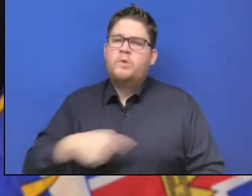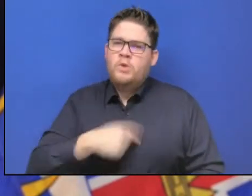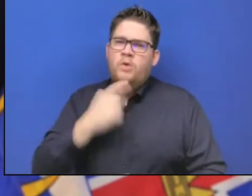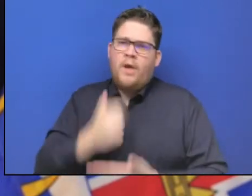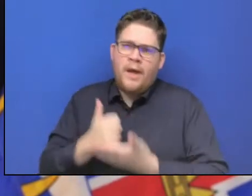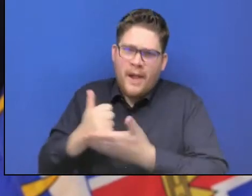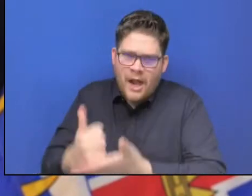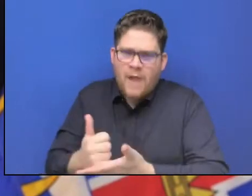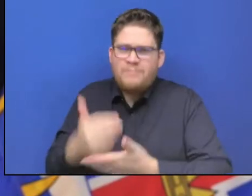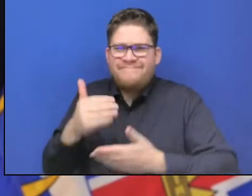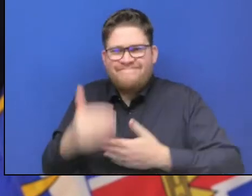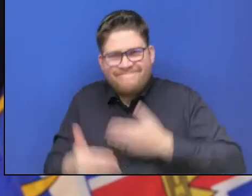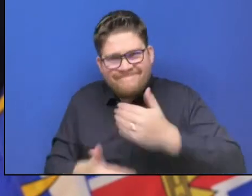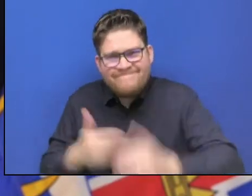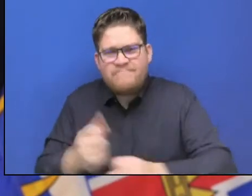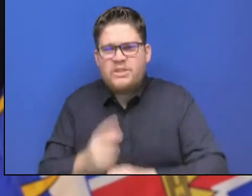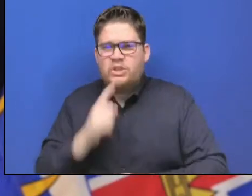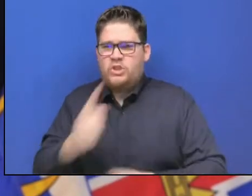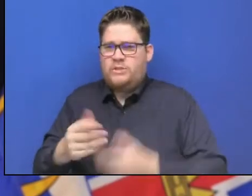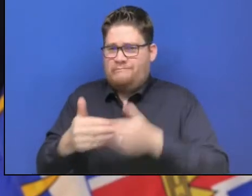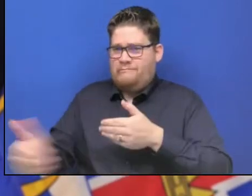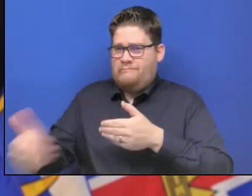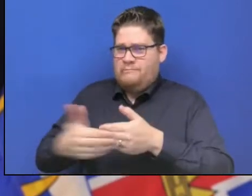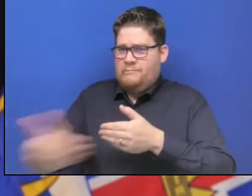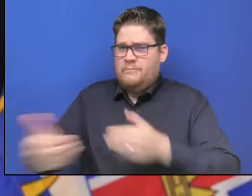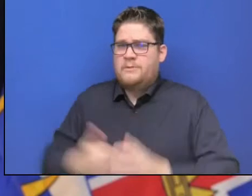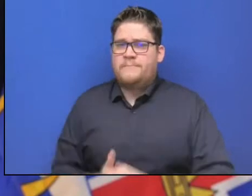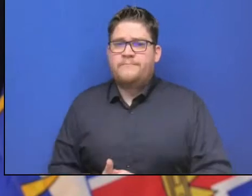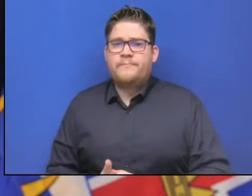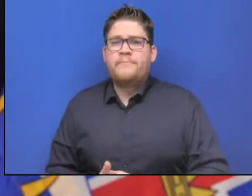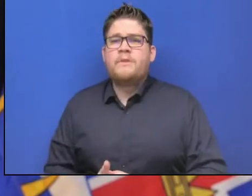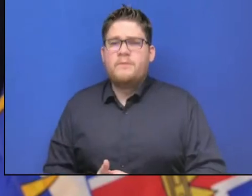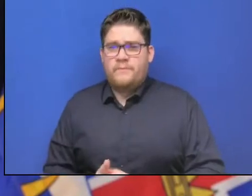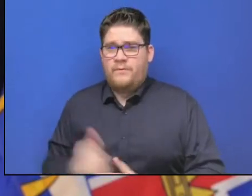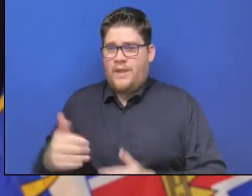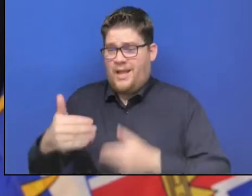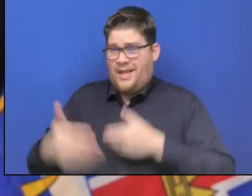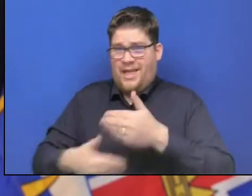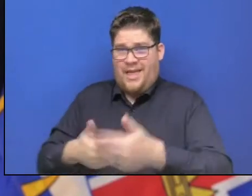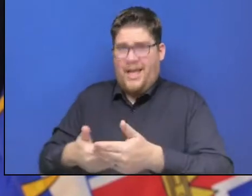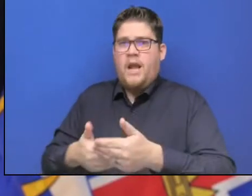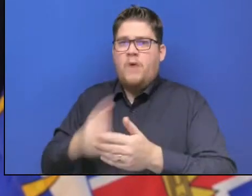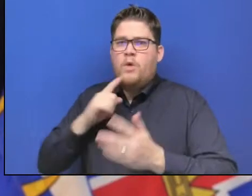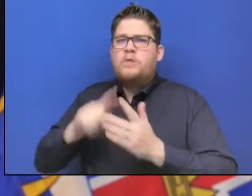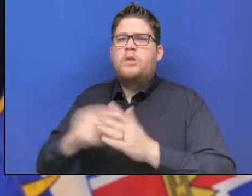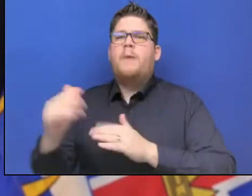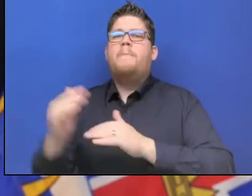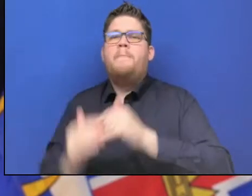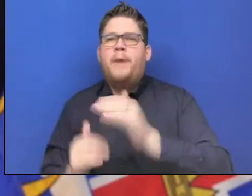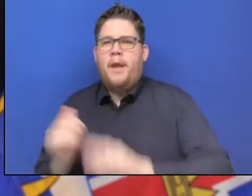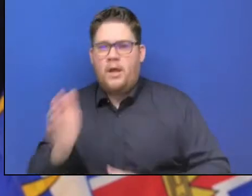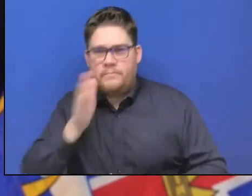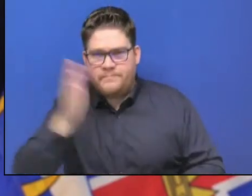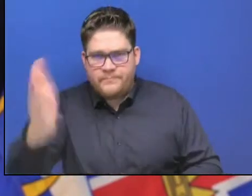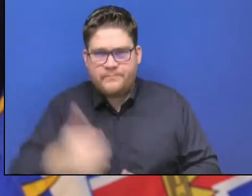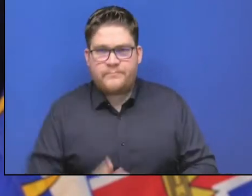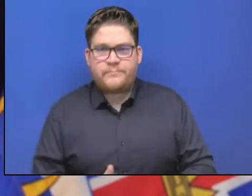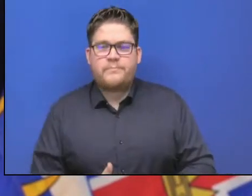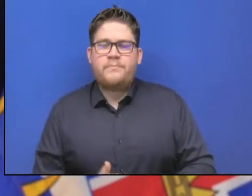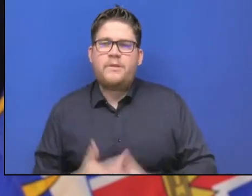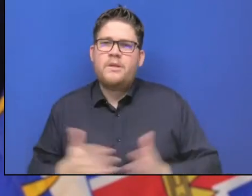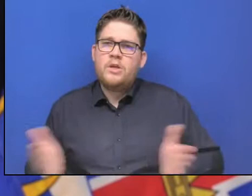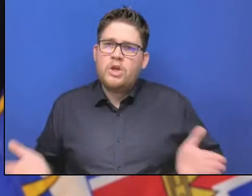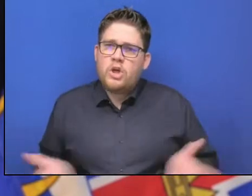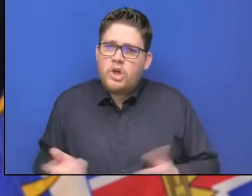assistance funding and that will ensure they can get the rebuilding work done as quickly as possible. So I encourage all communities to reach out to